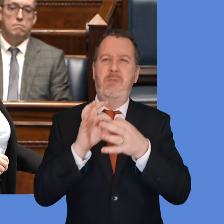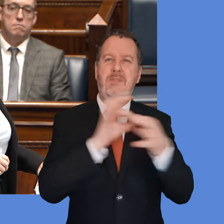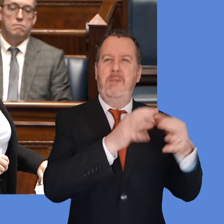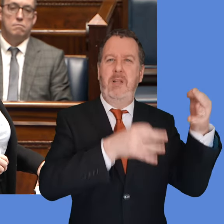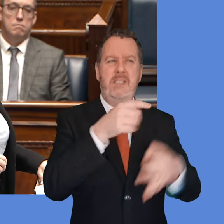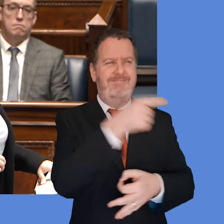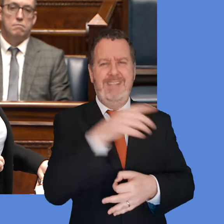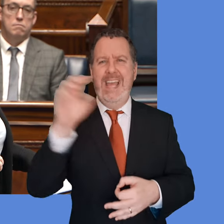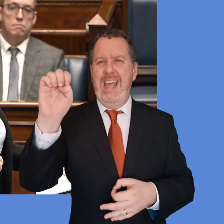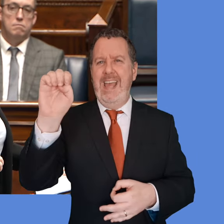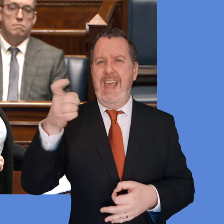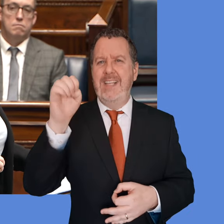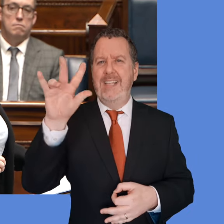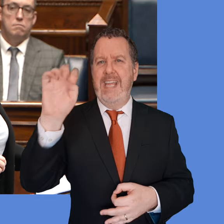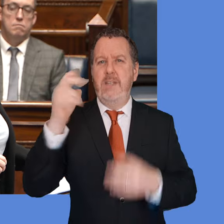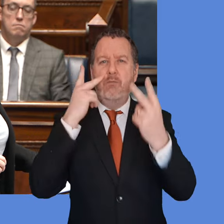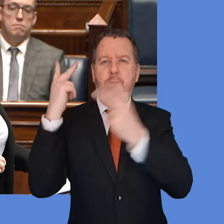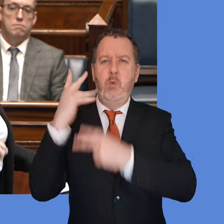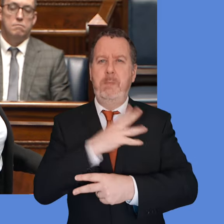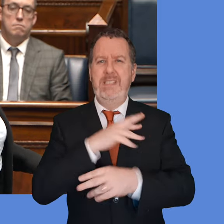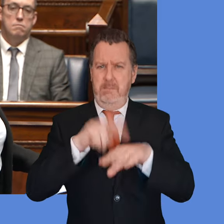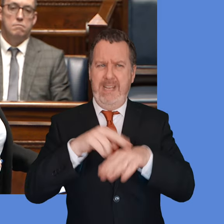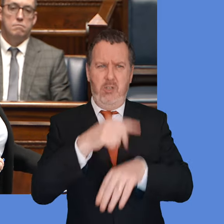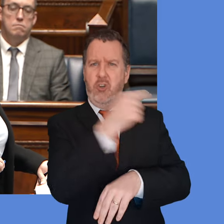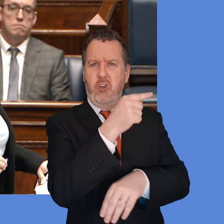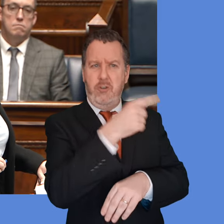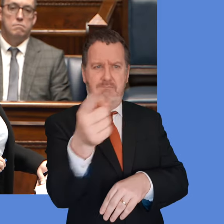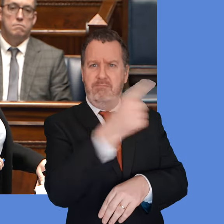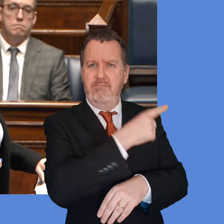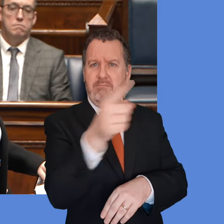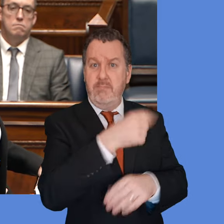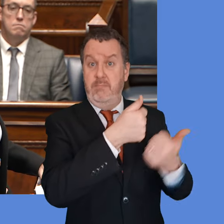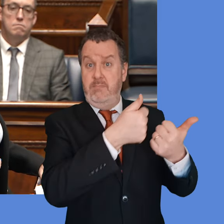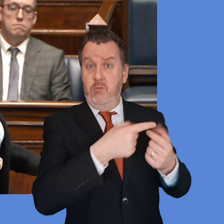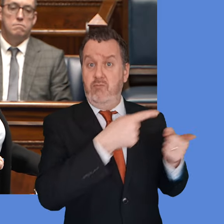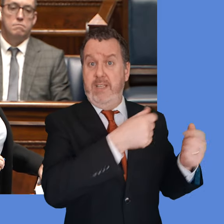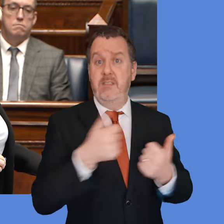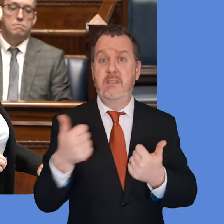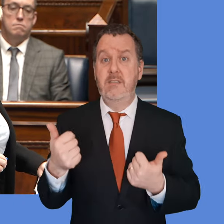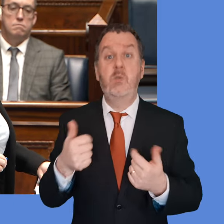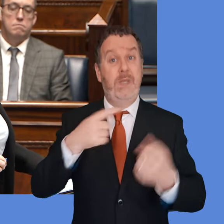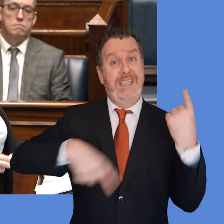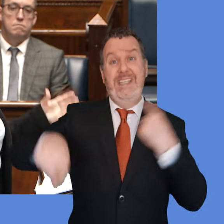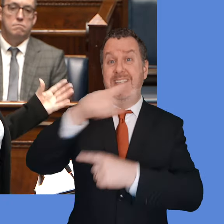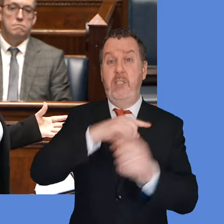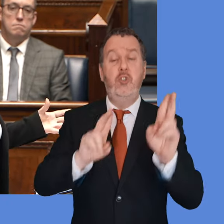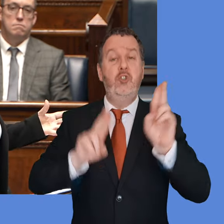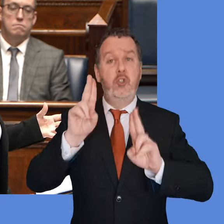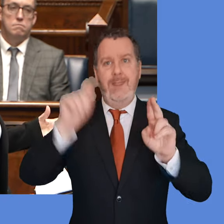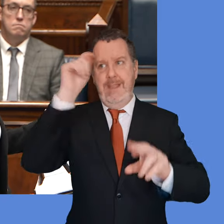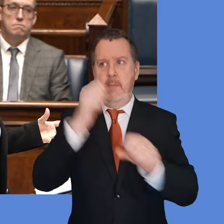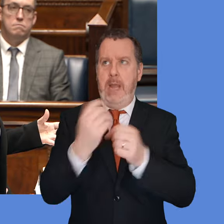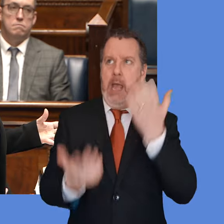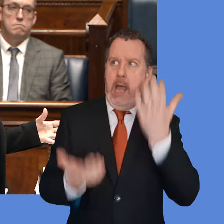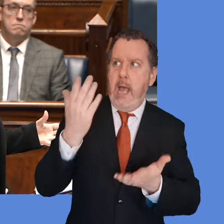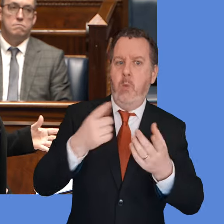much more of a political nature and that he should bring it to the Executive Review Committee. We will not be found wanting in terms of engaging in that conversation because we should all be